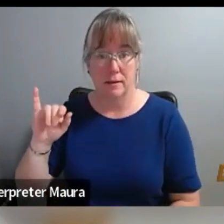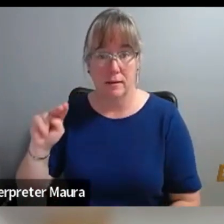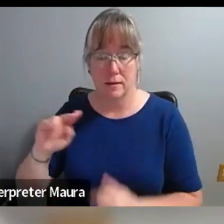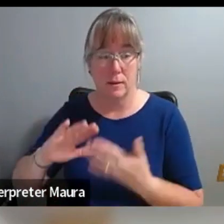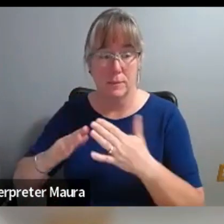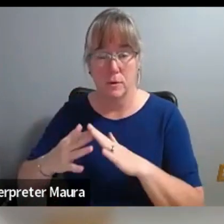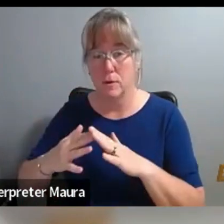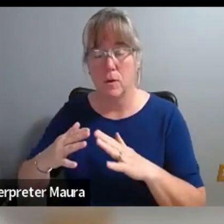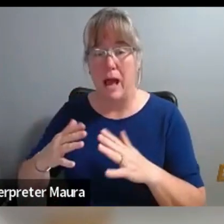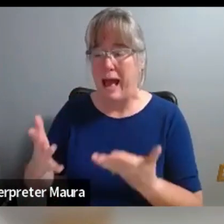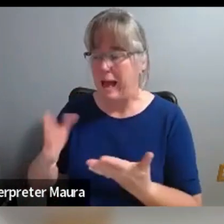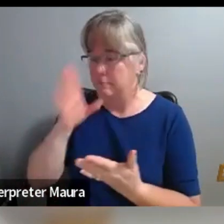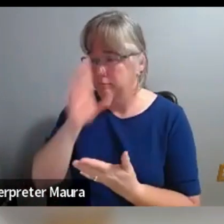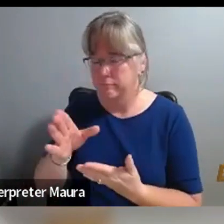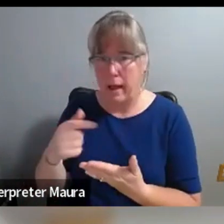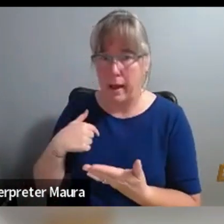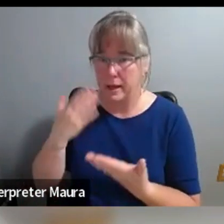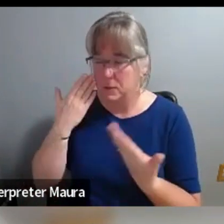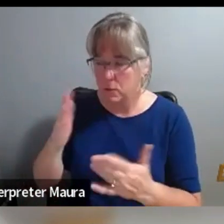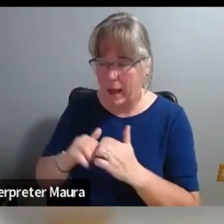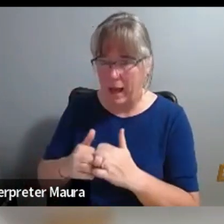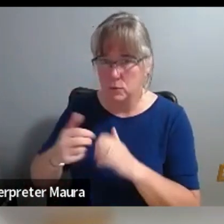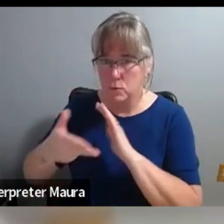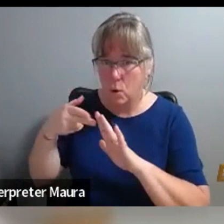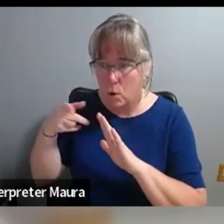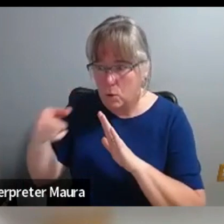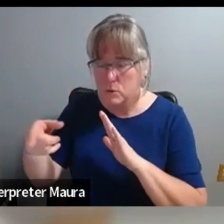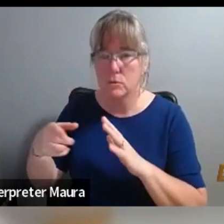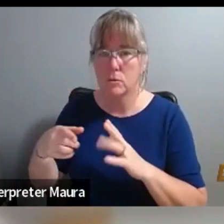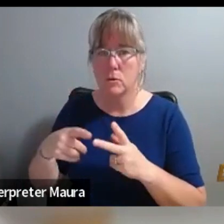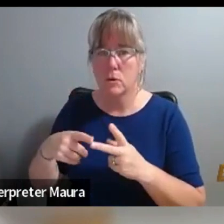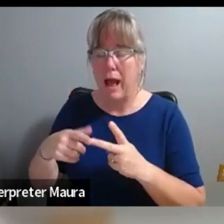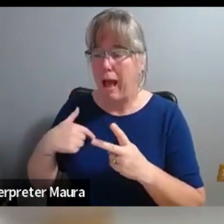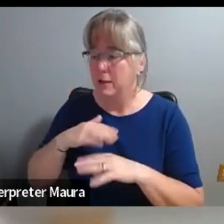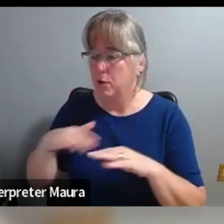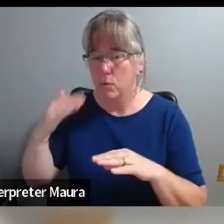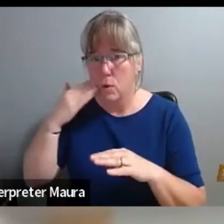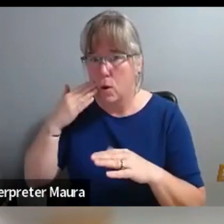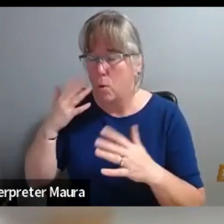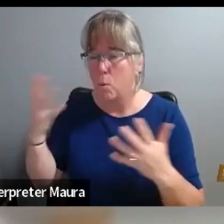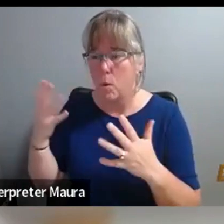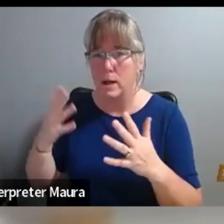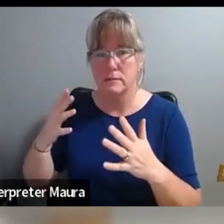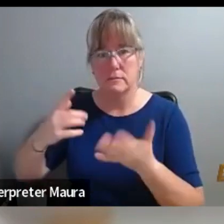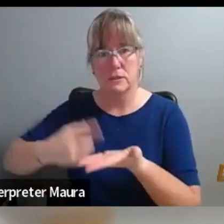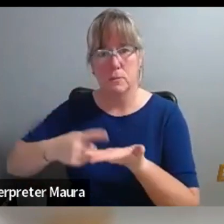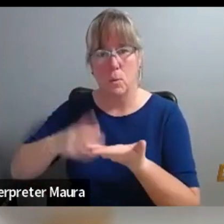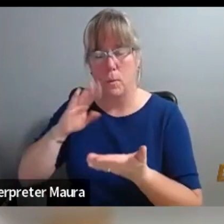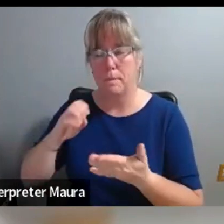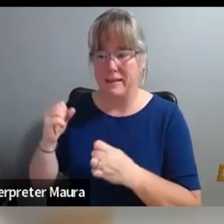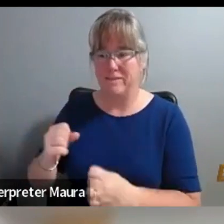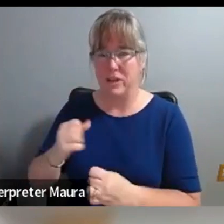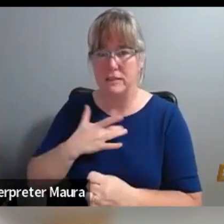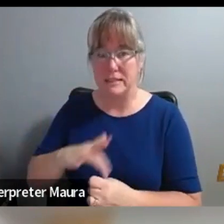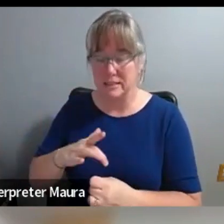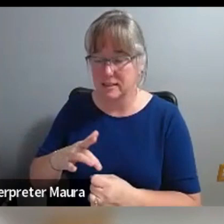like to be referred to. I don't know what topics might be particularly sensitive. And so I would just ask you